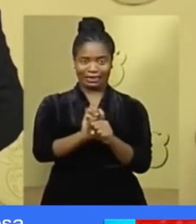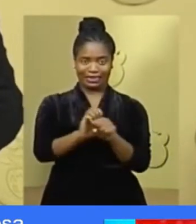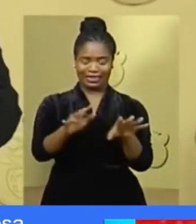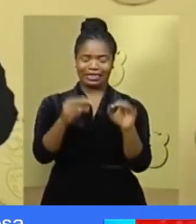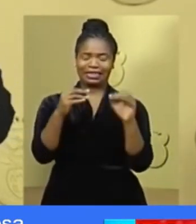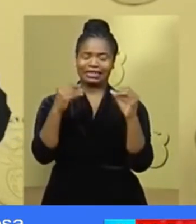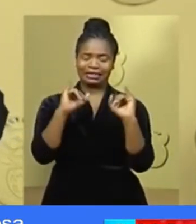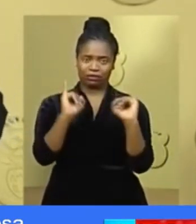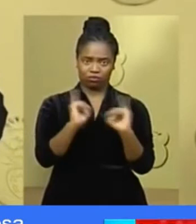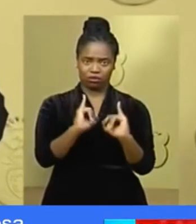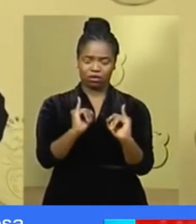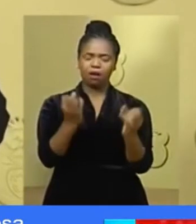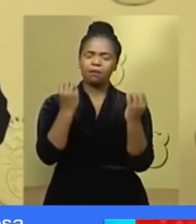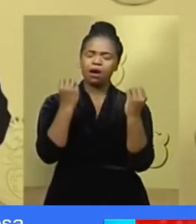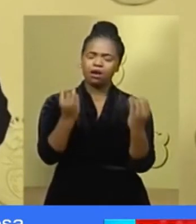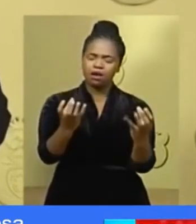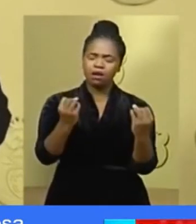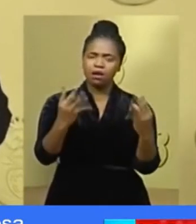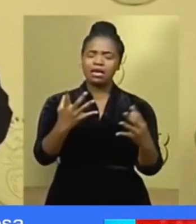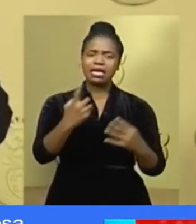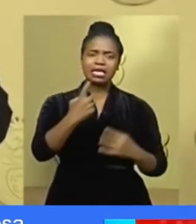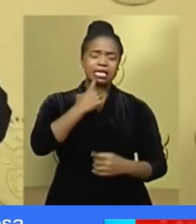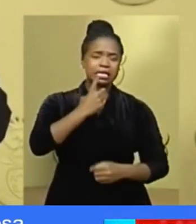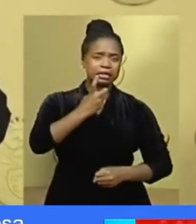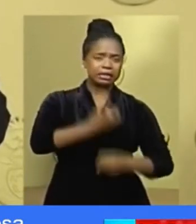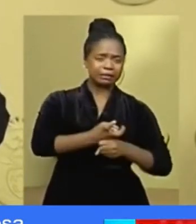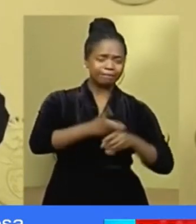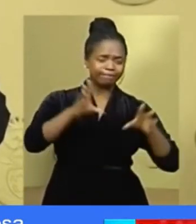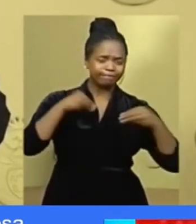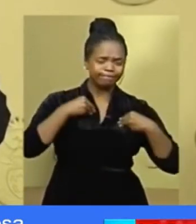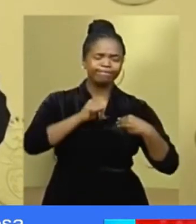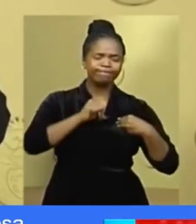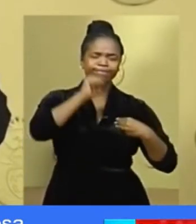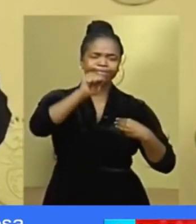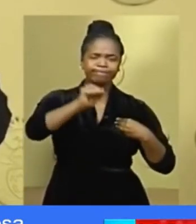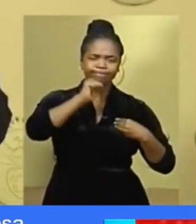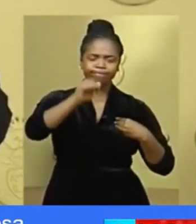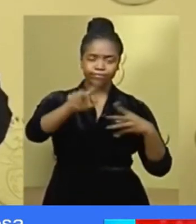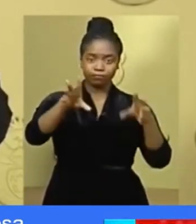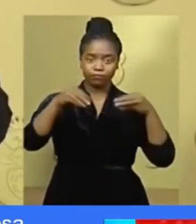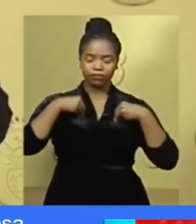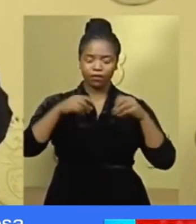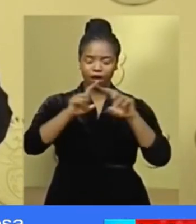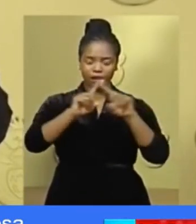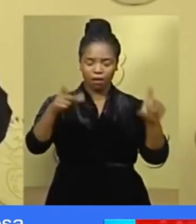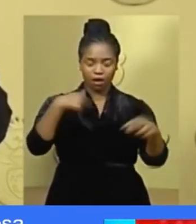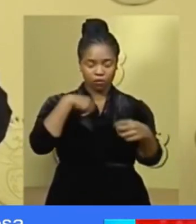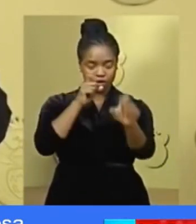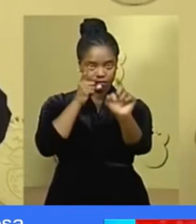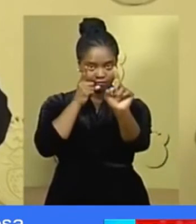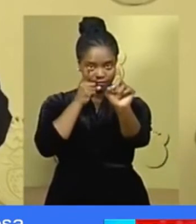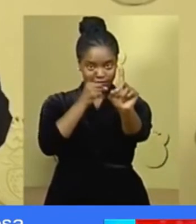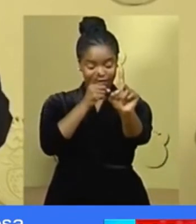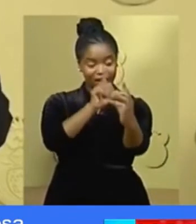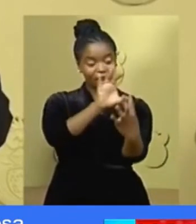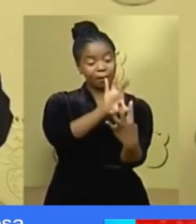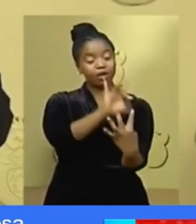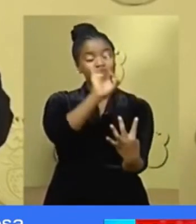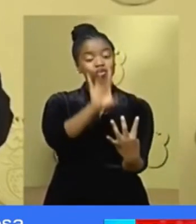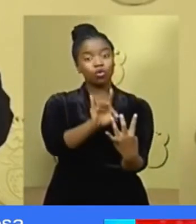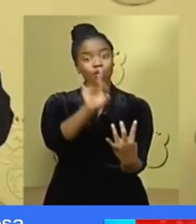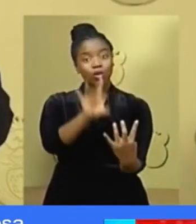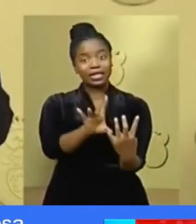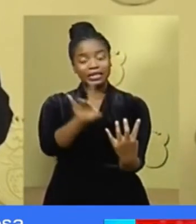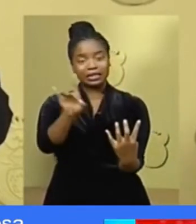difficult choices and sacrifices, but all have been determined that these choices and